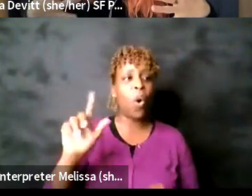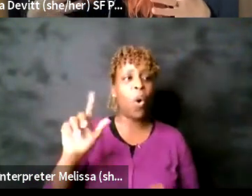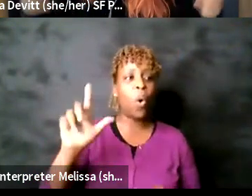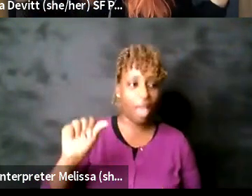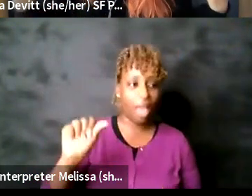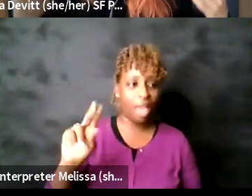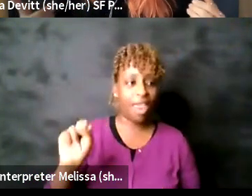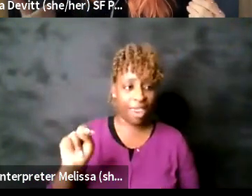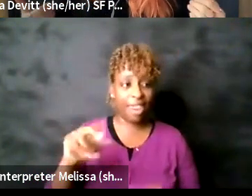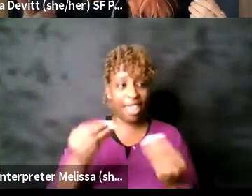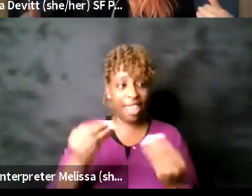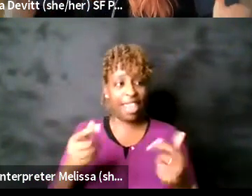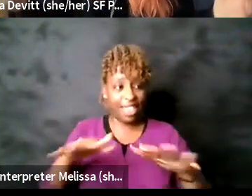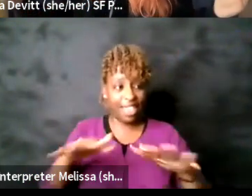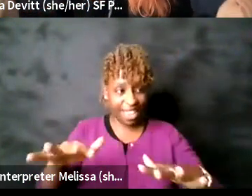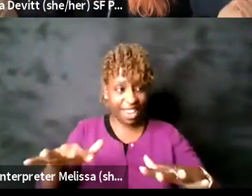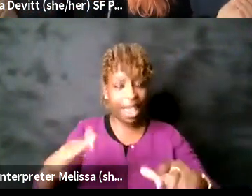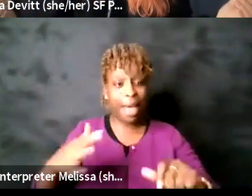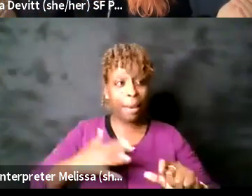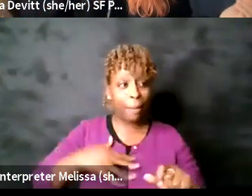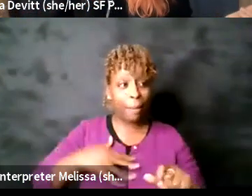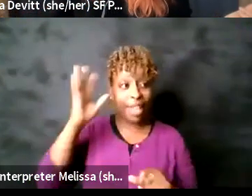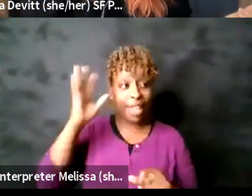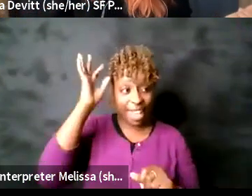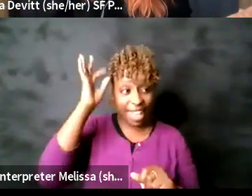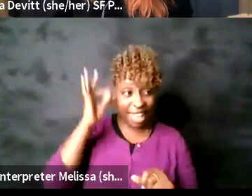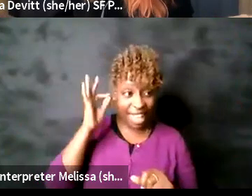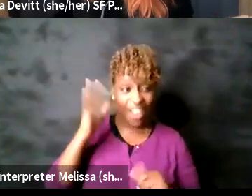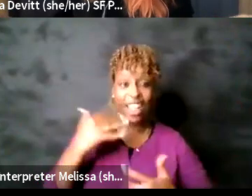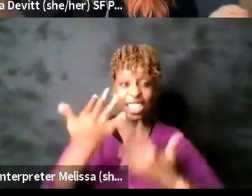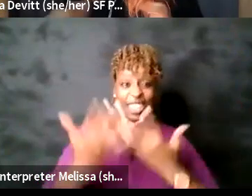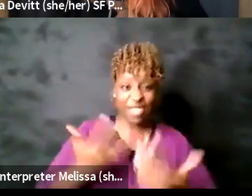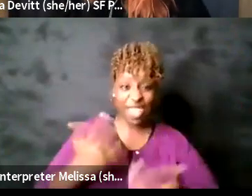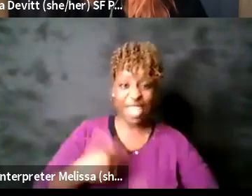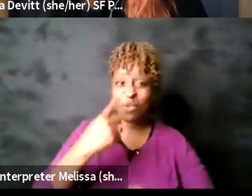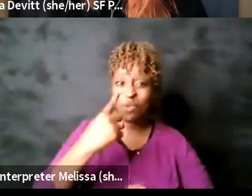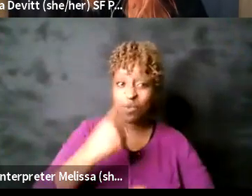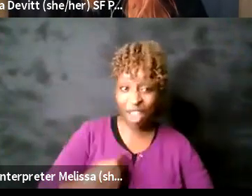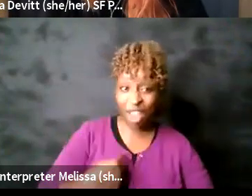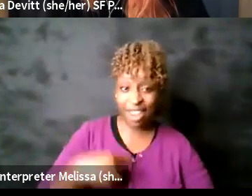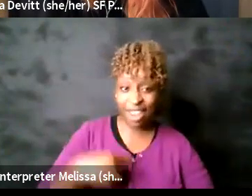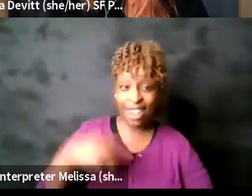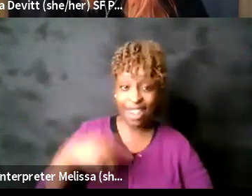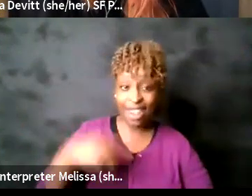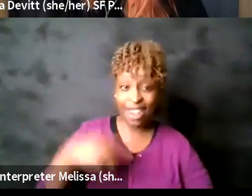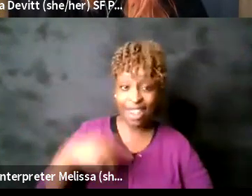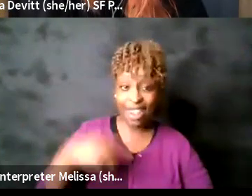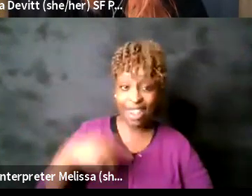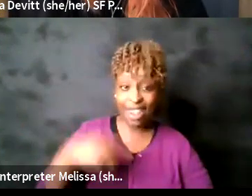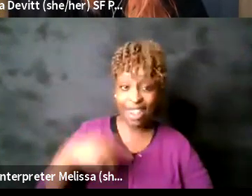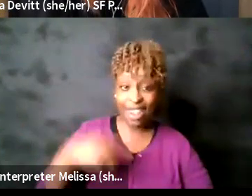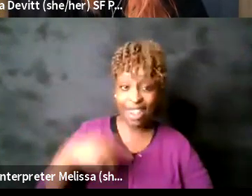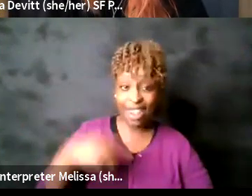hair I am wearing a black sweater I am sitting in front of a blue curtain my access needs are met and